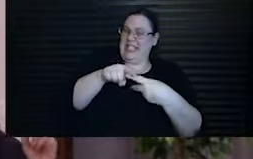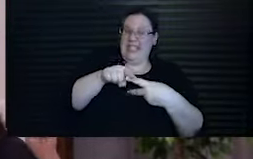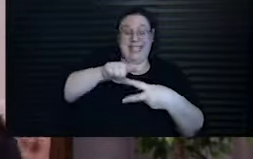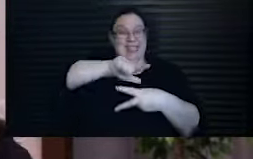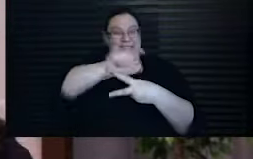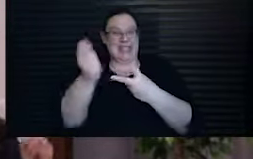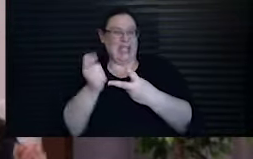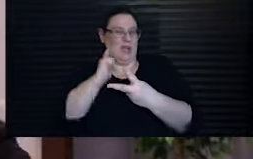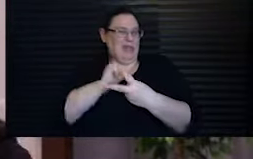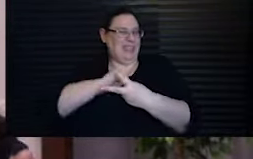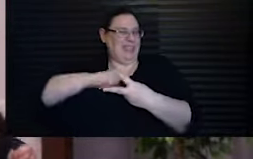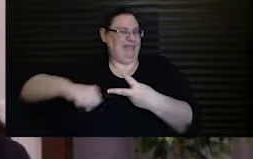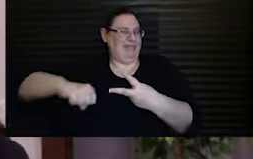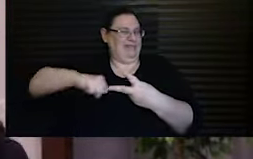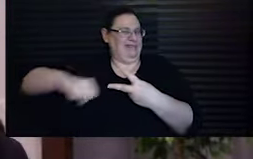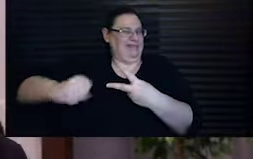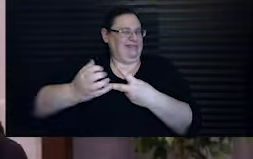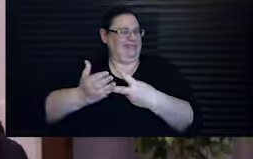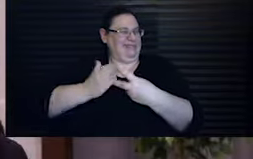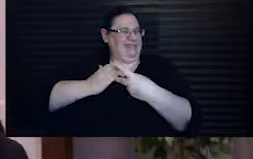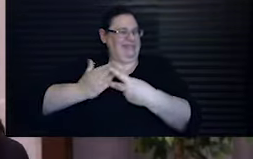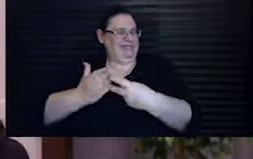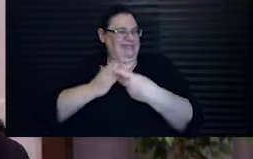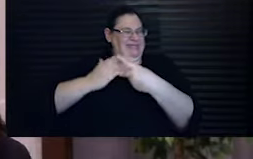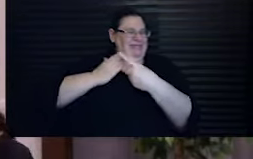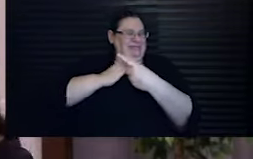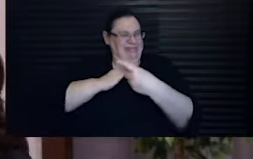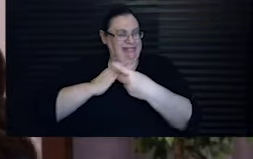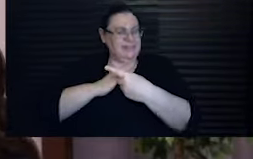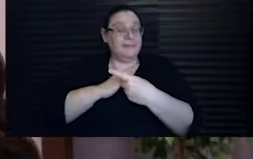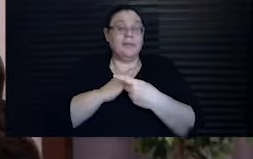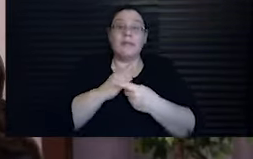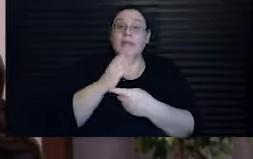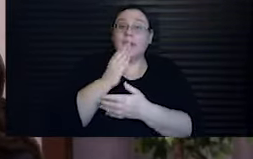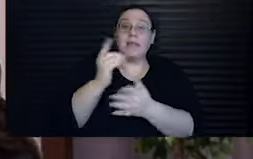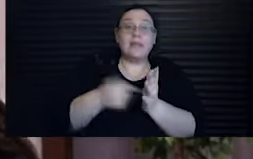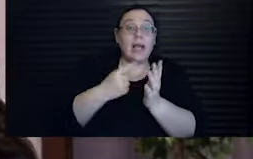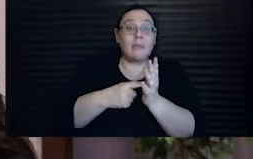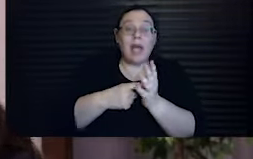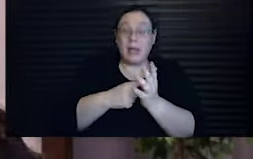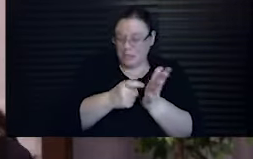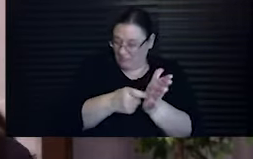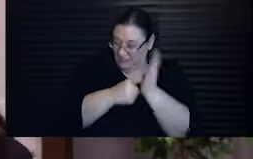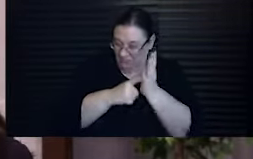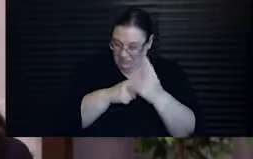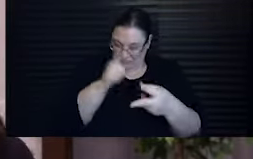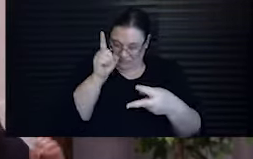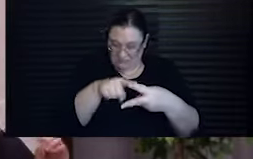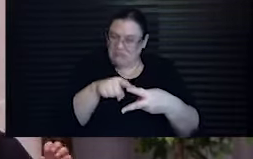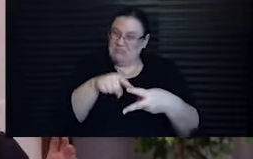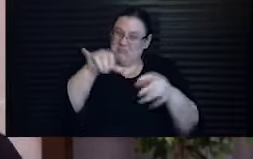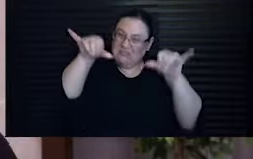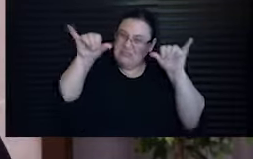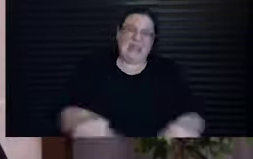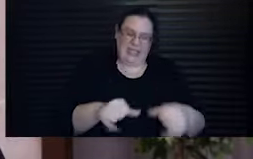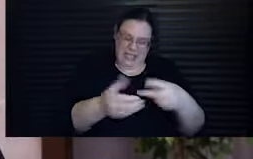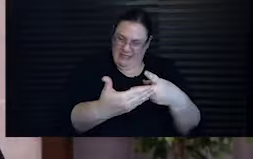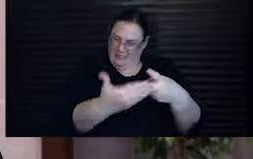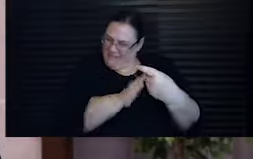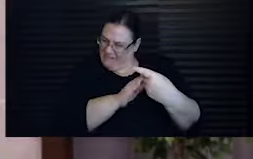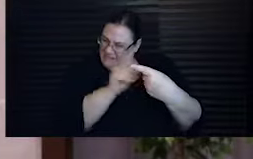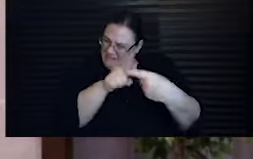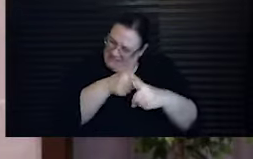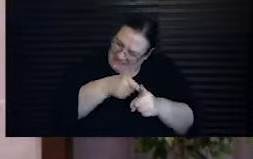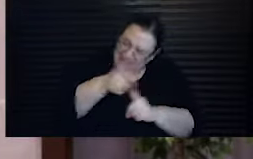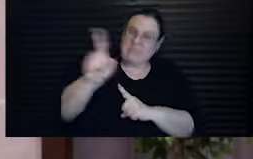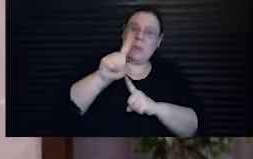sequel with every ounce of strength they have. In some cases, their insistence on the status quo, on the original being the